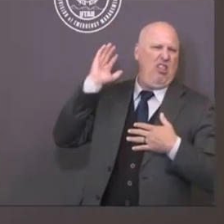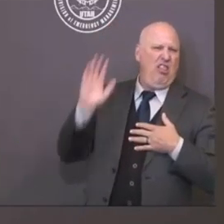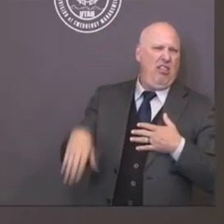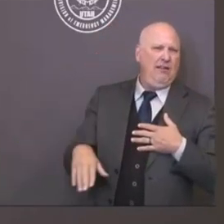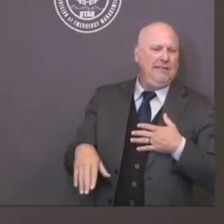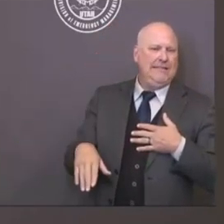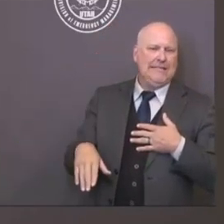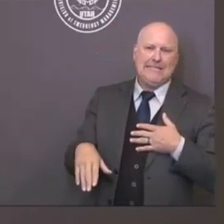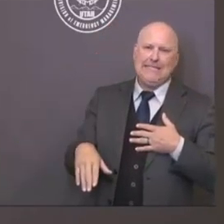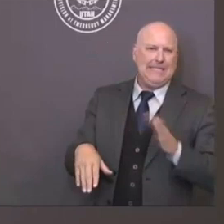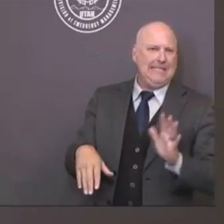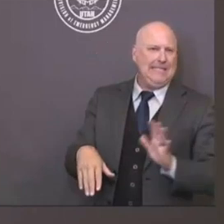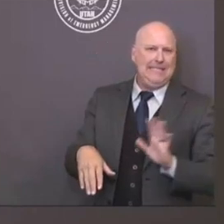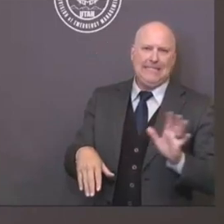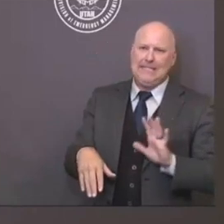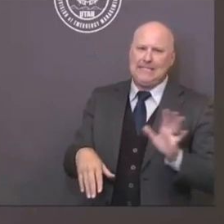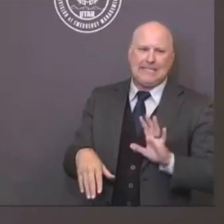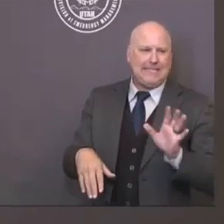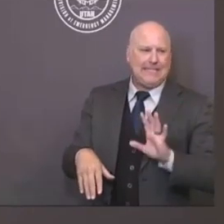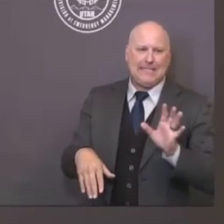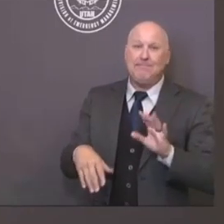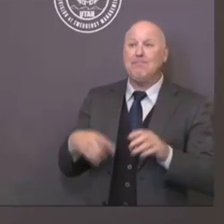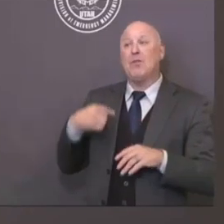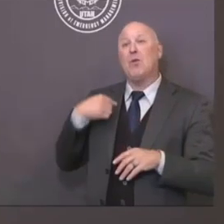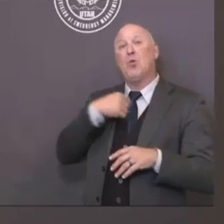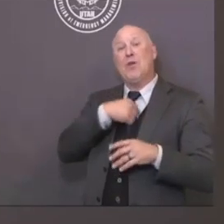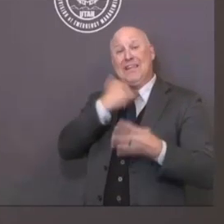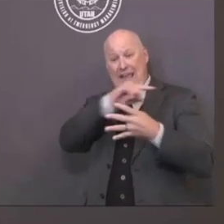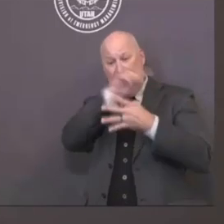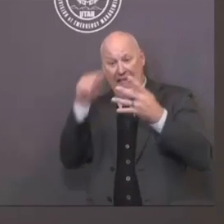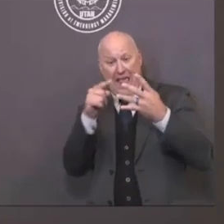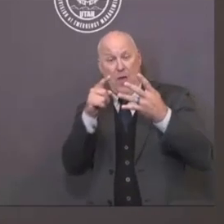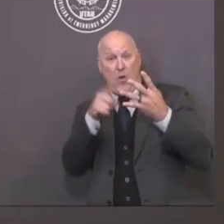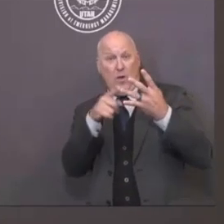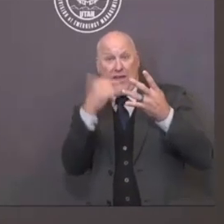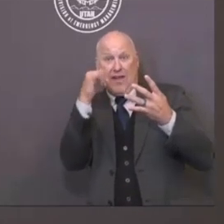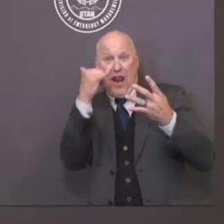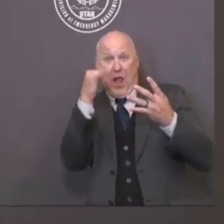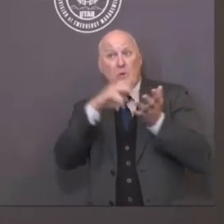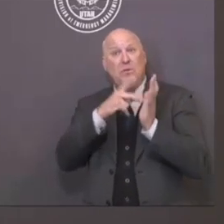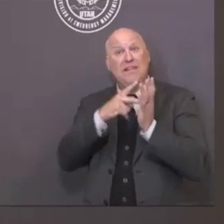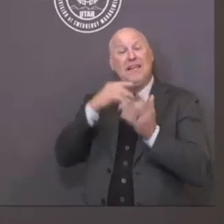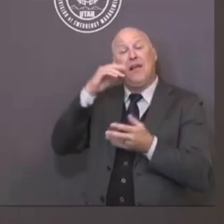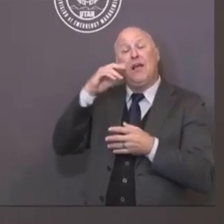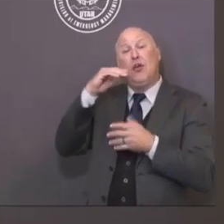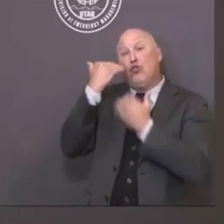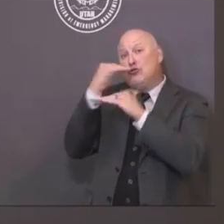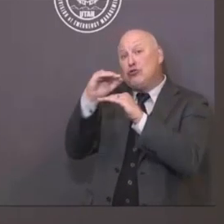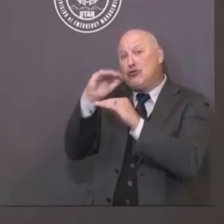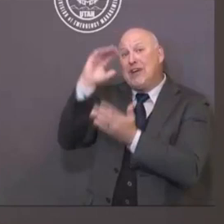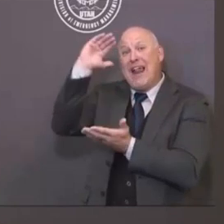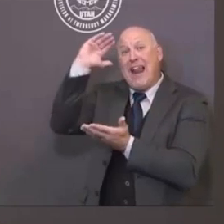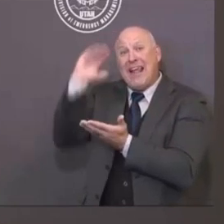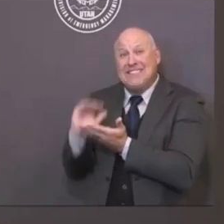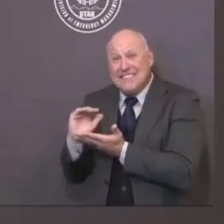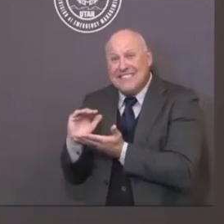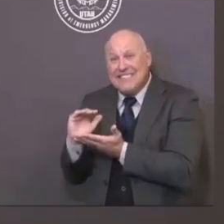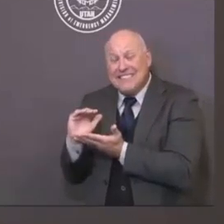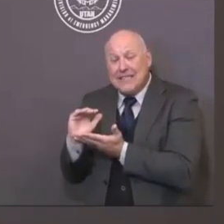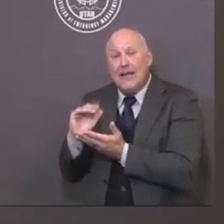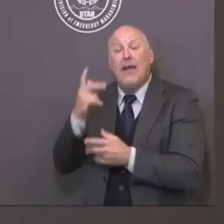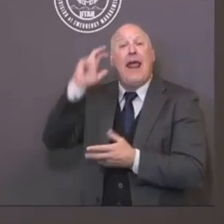And yet we should have, in fact, maybe tightened the requirements and demands of, in fact, social distancing,